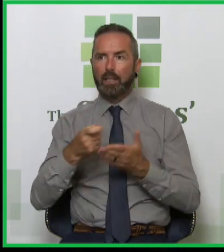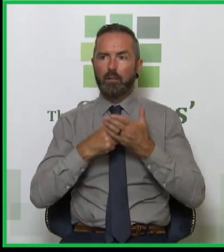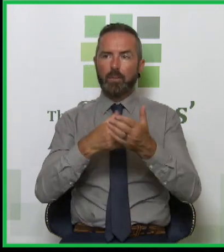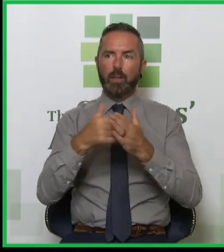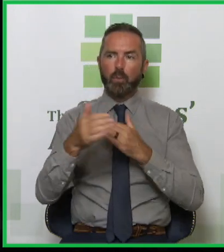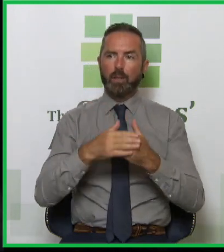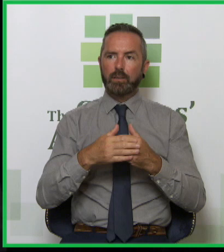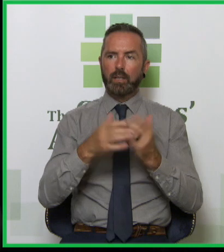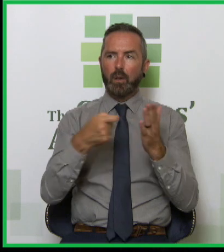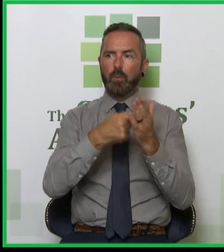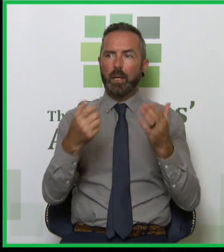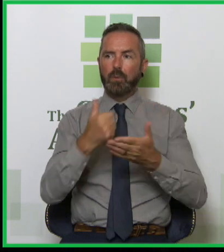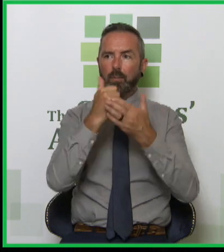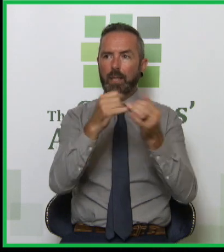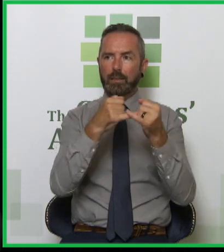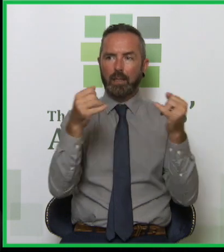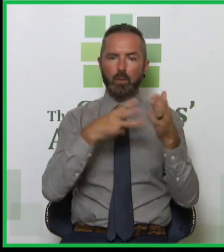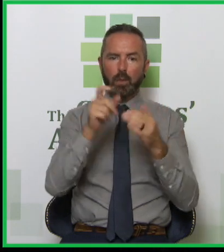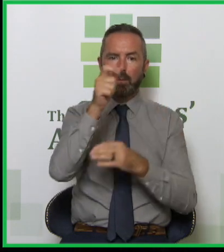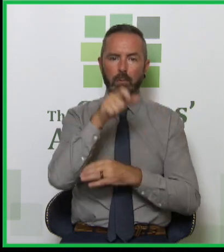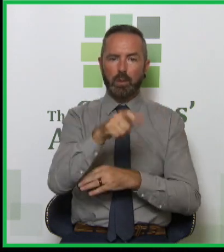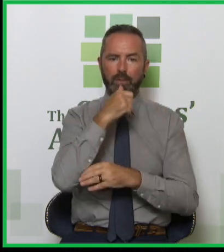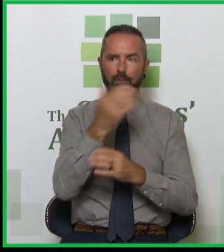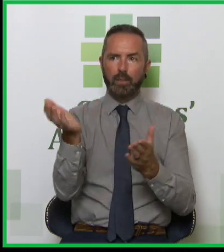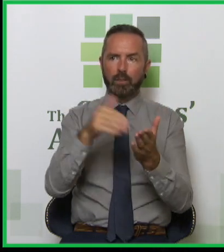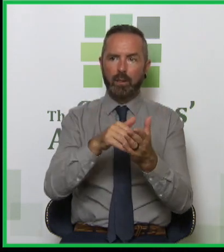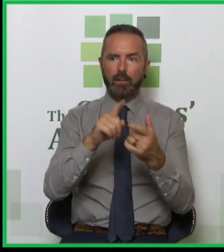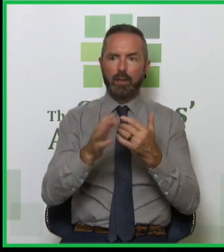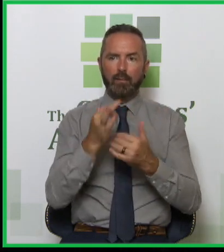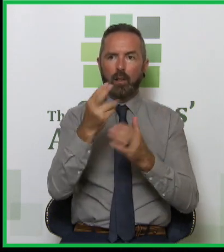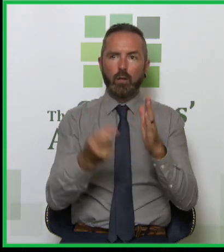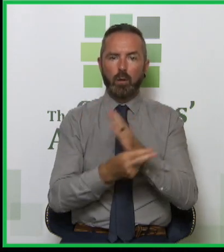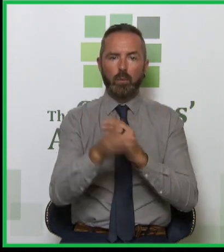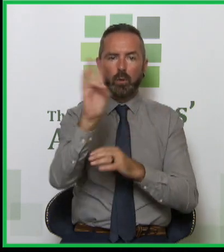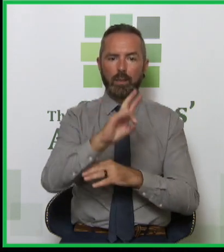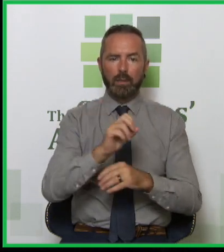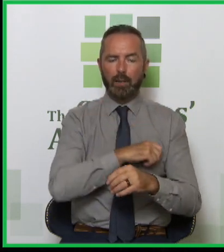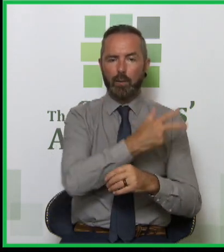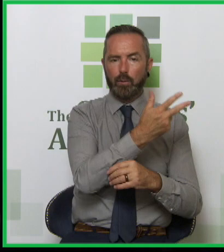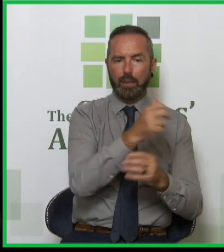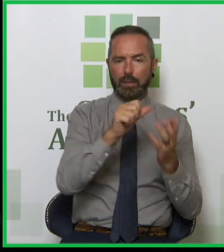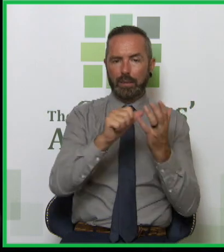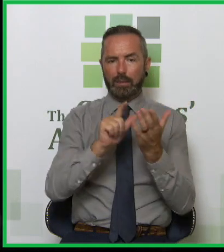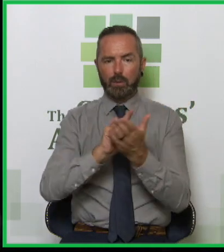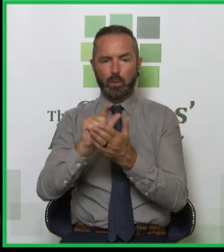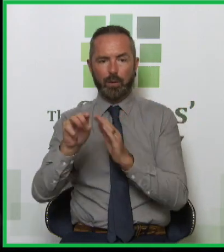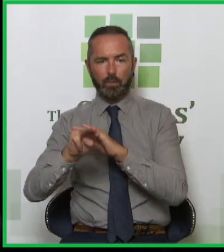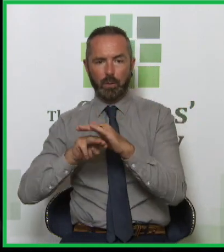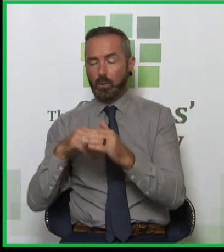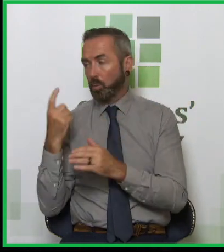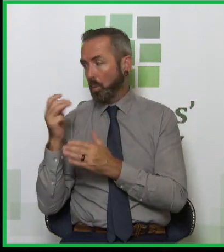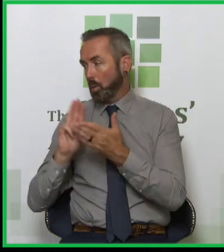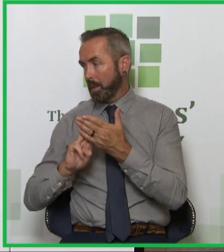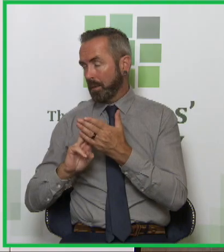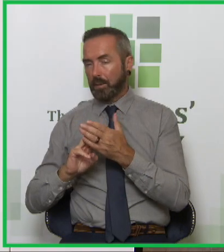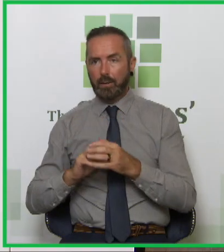at baseline, so when the person first comes in, and then follow-up measurements, possibly at 3, 6 and 12 months. Just one minute, Nicola, just saying that. Thank